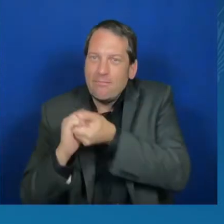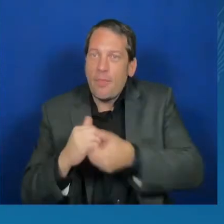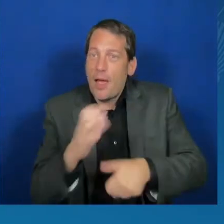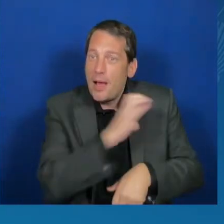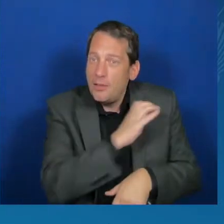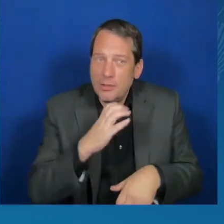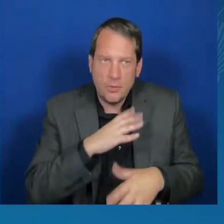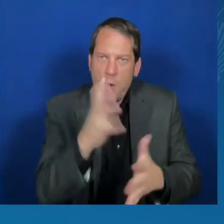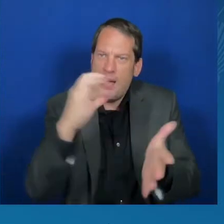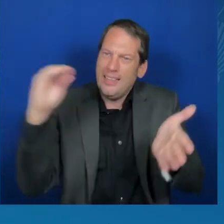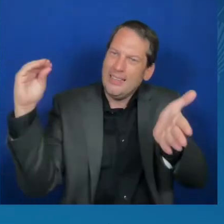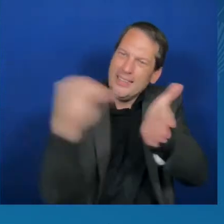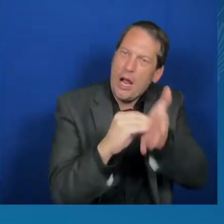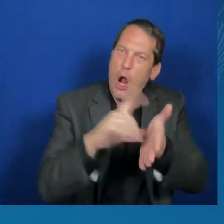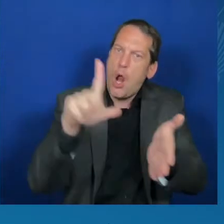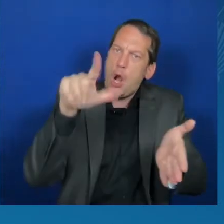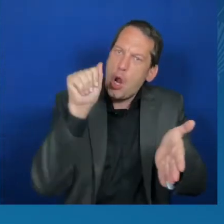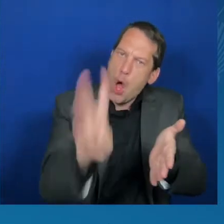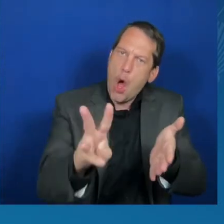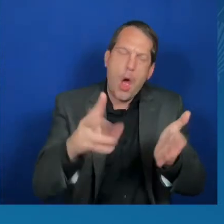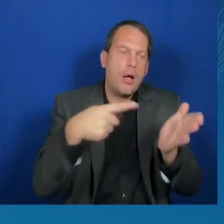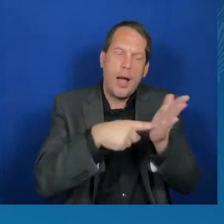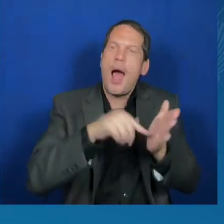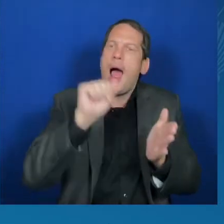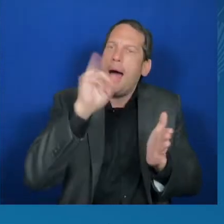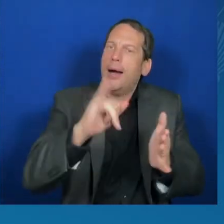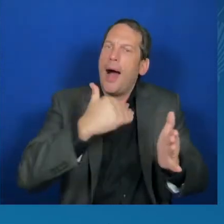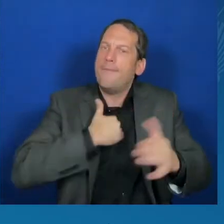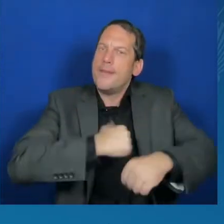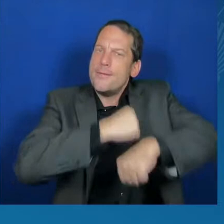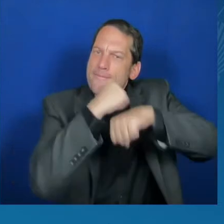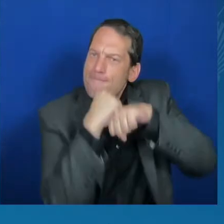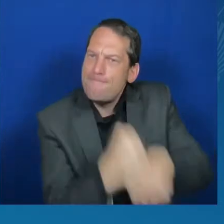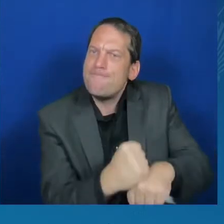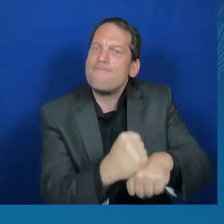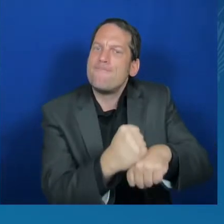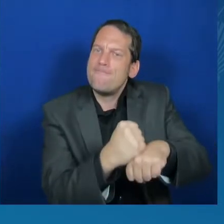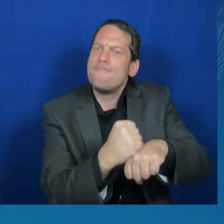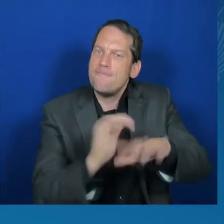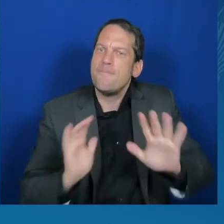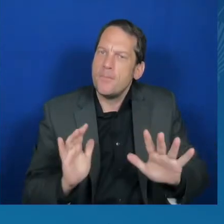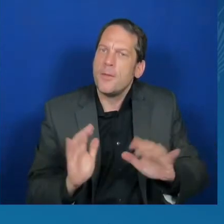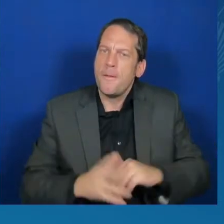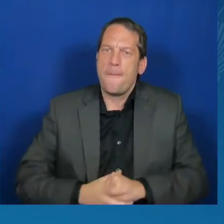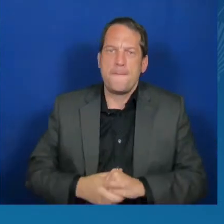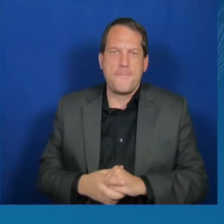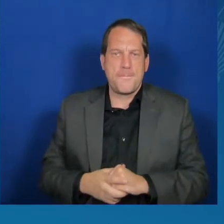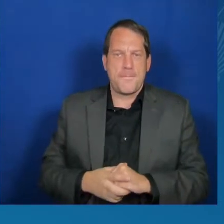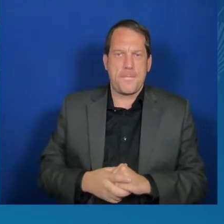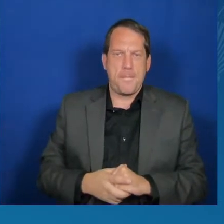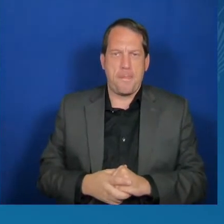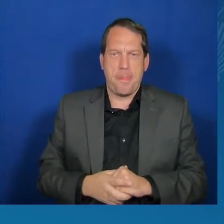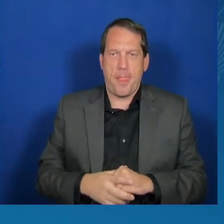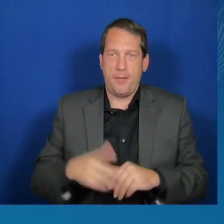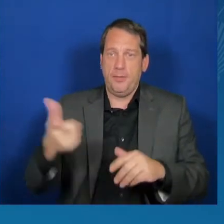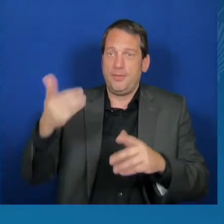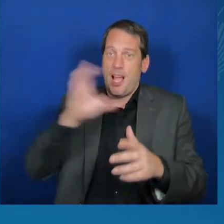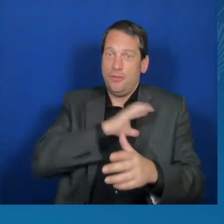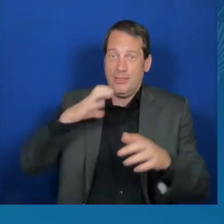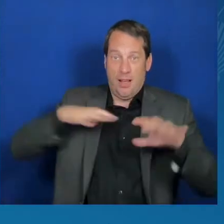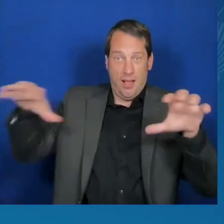also note, even now, ahead of congressional action, there are many existing laws and regulations